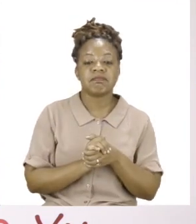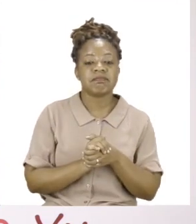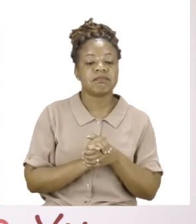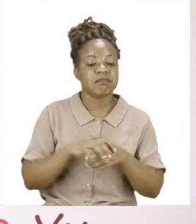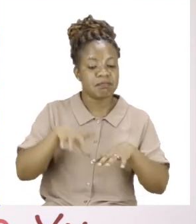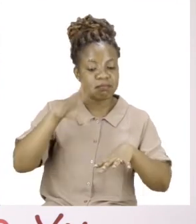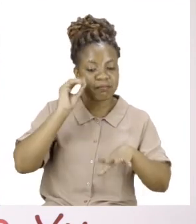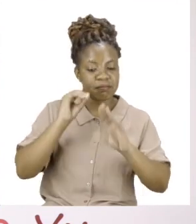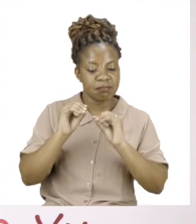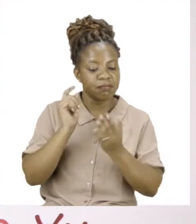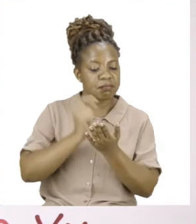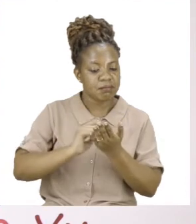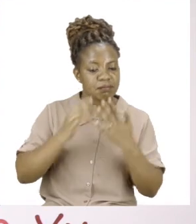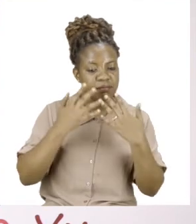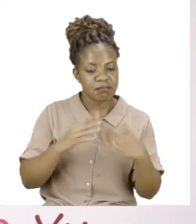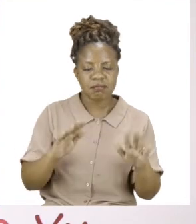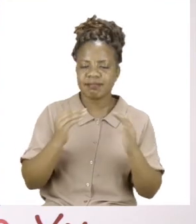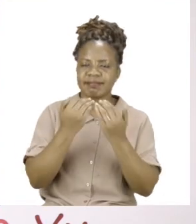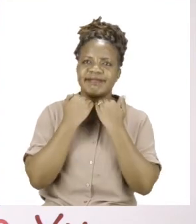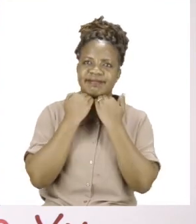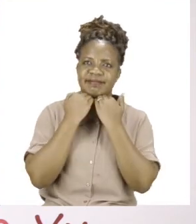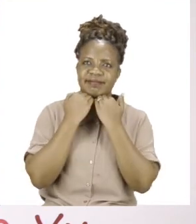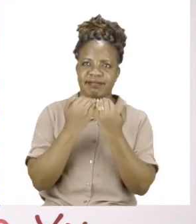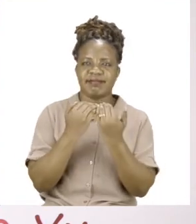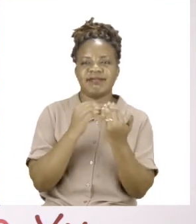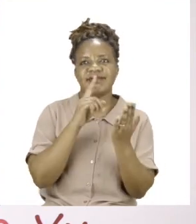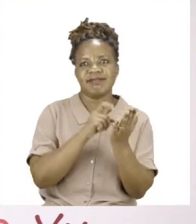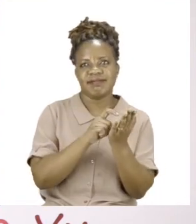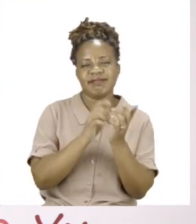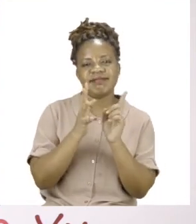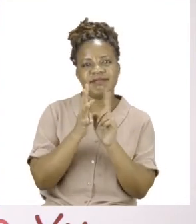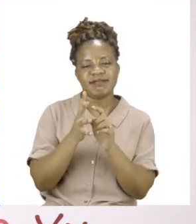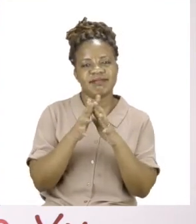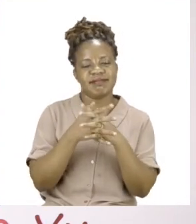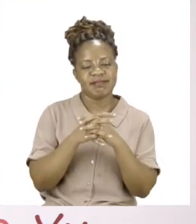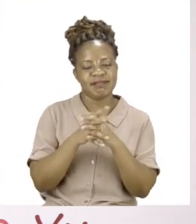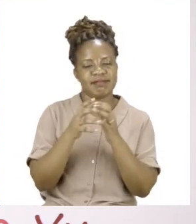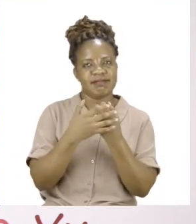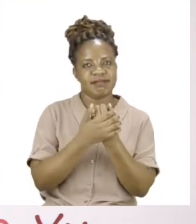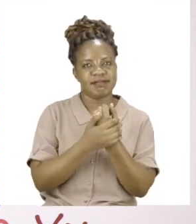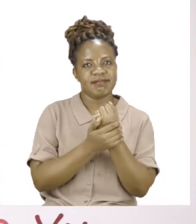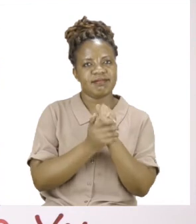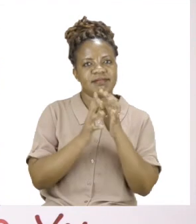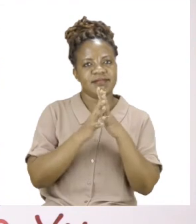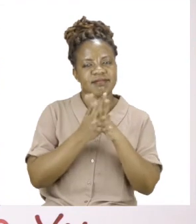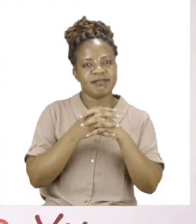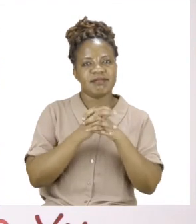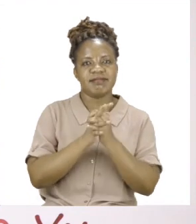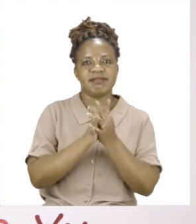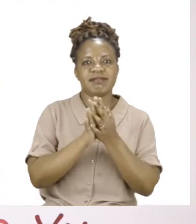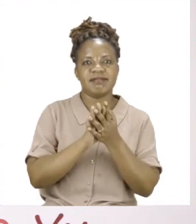to sanitize. Now, when we sanitize, we rub inside our hands,